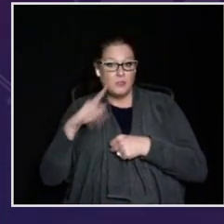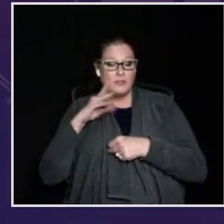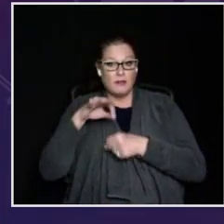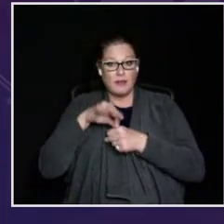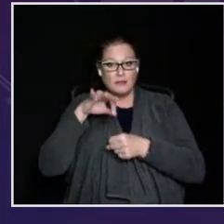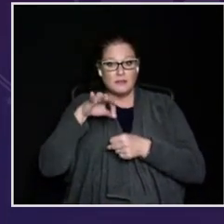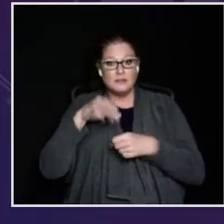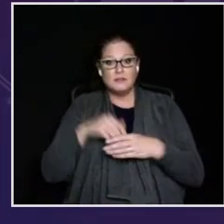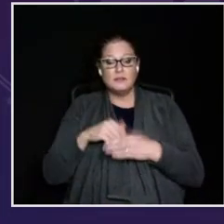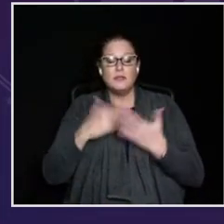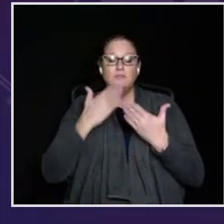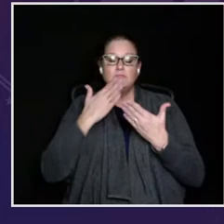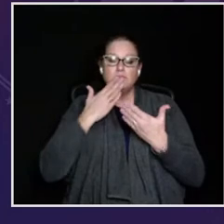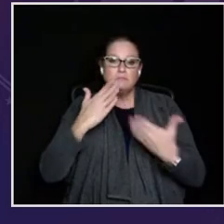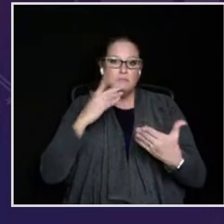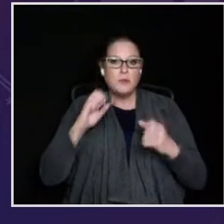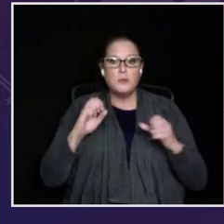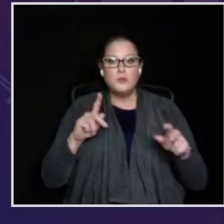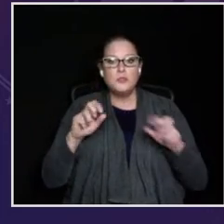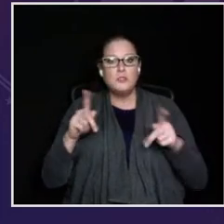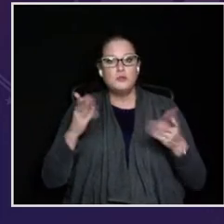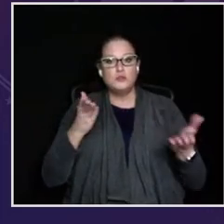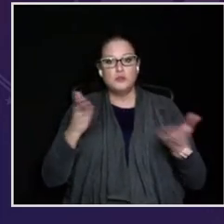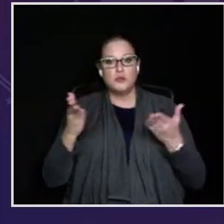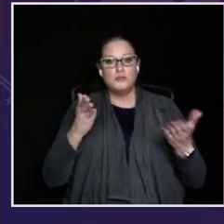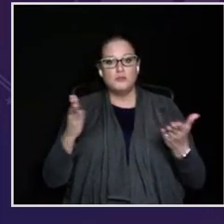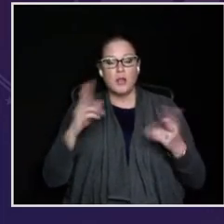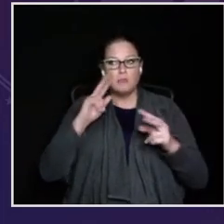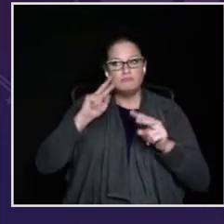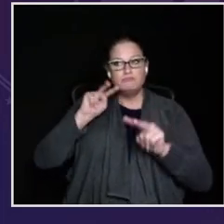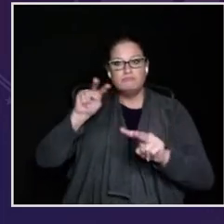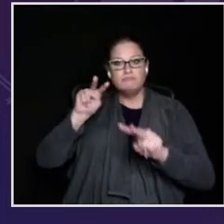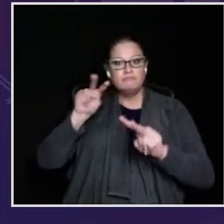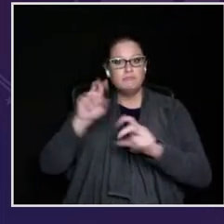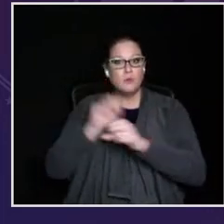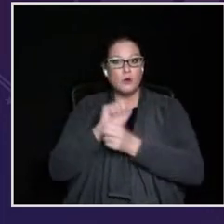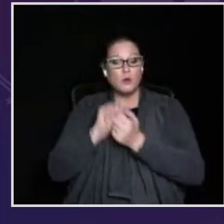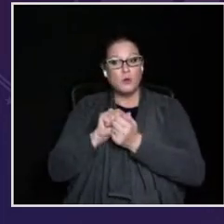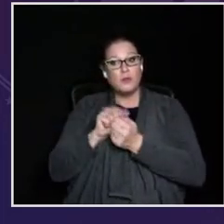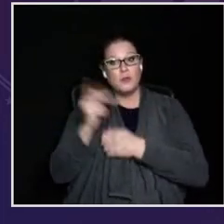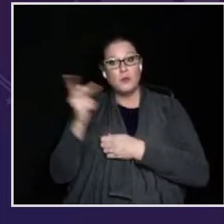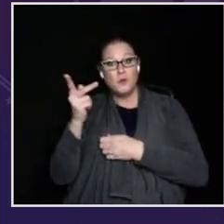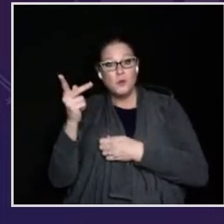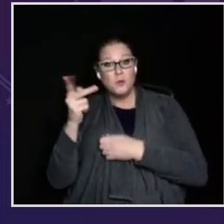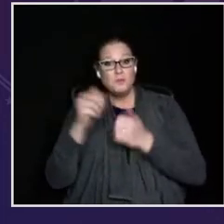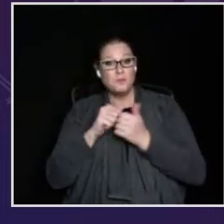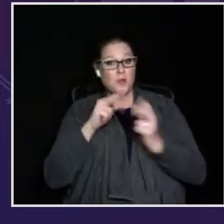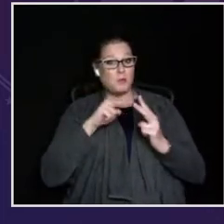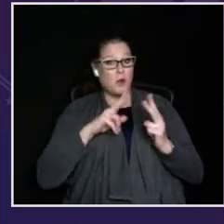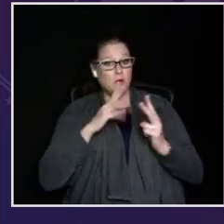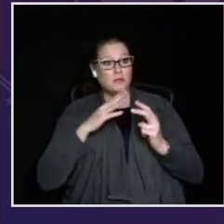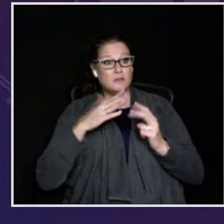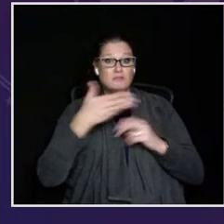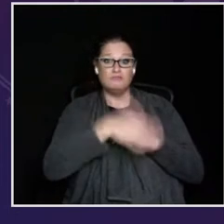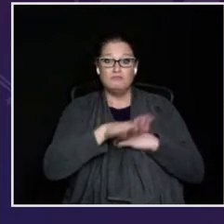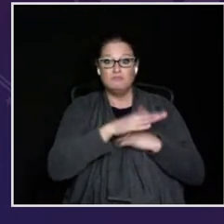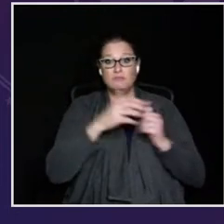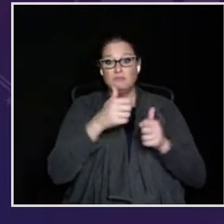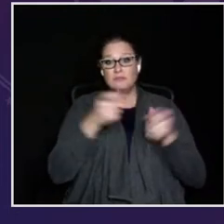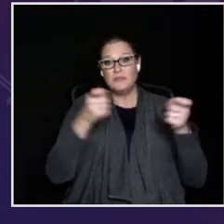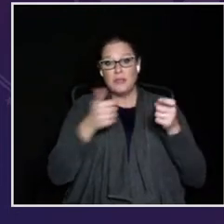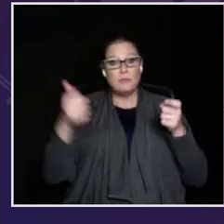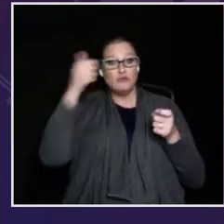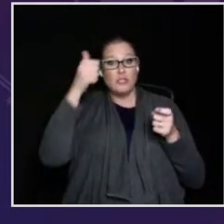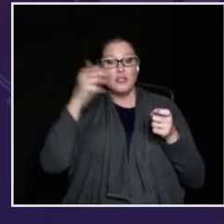Mr. President-elect, Madam Vice President-elect, I'm grateful for this opportunity to serve and look forward to